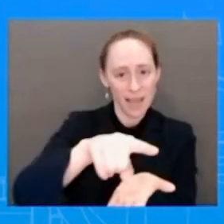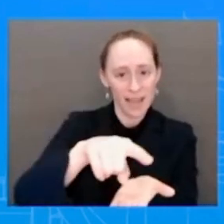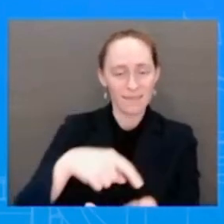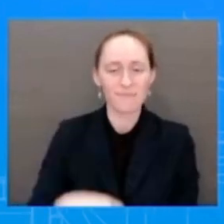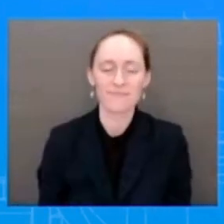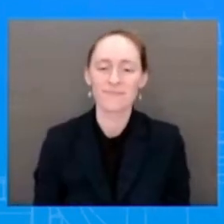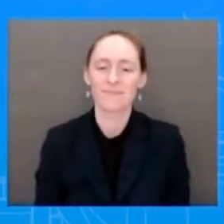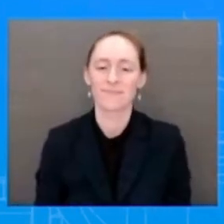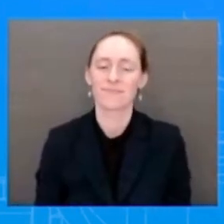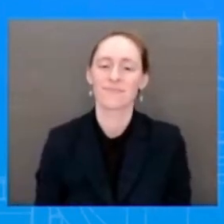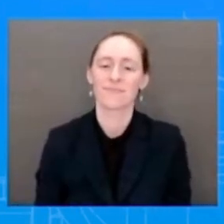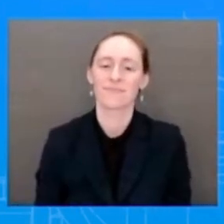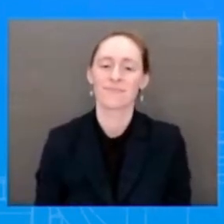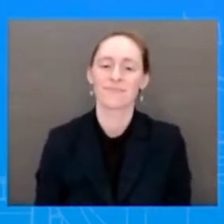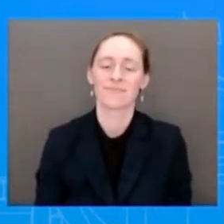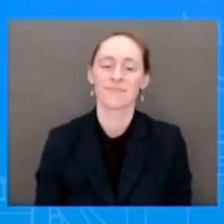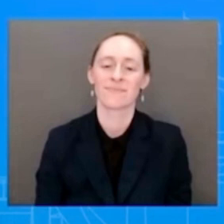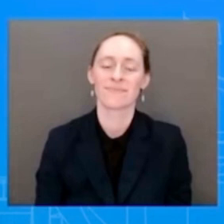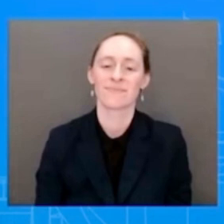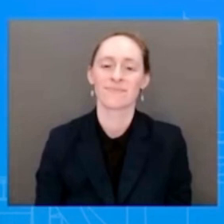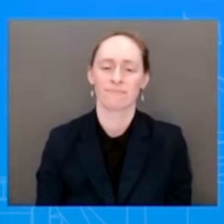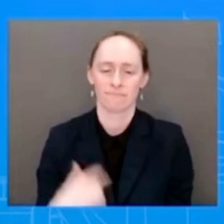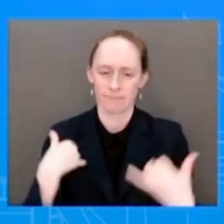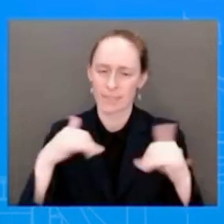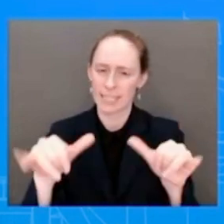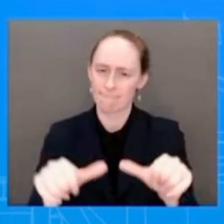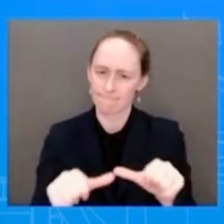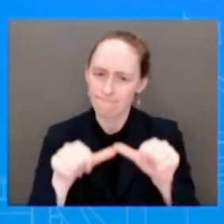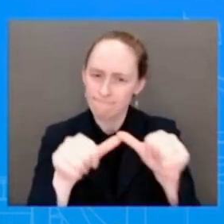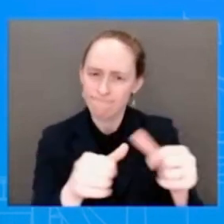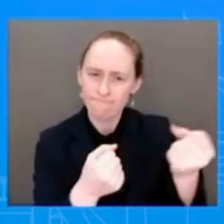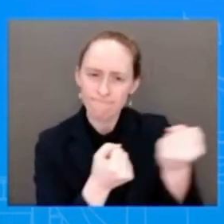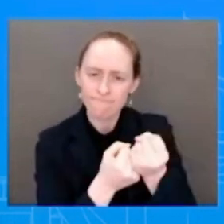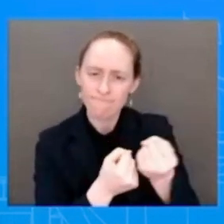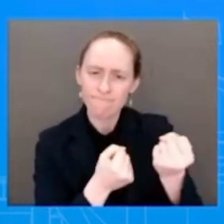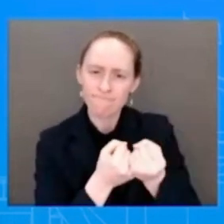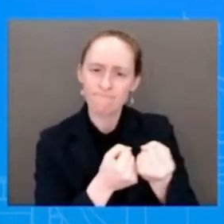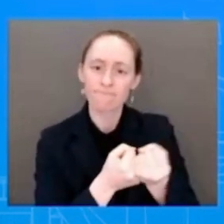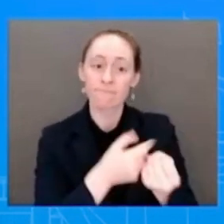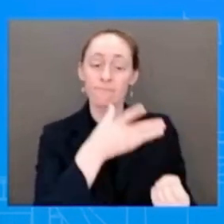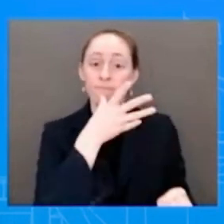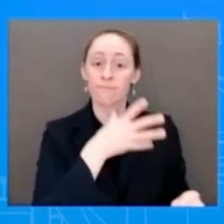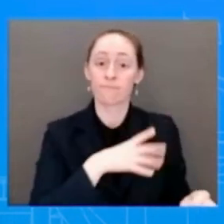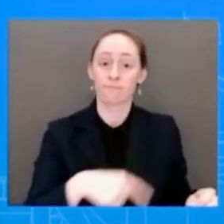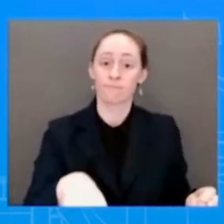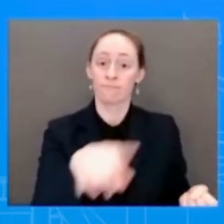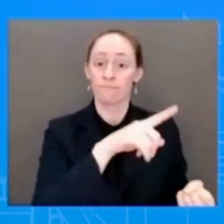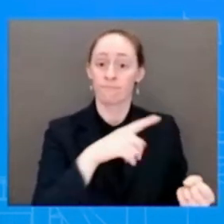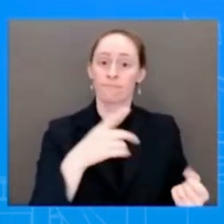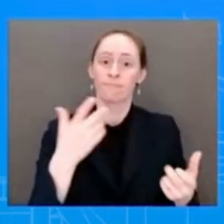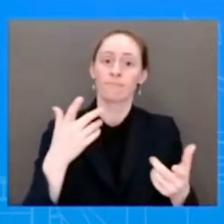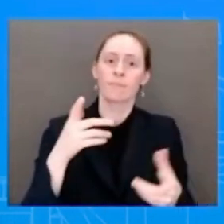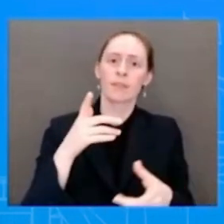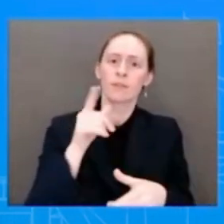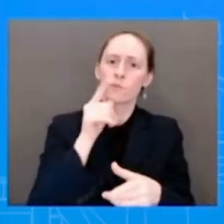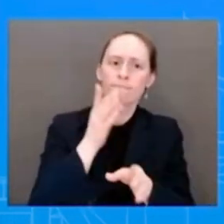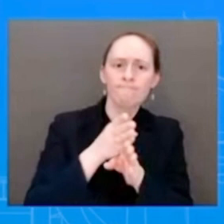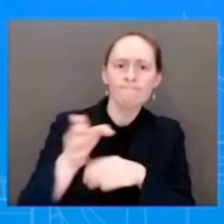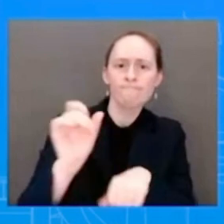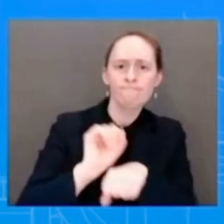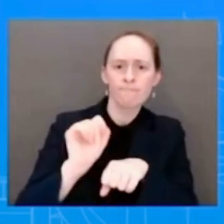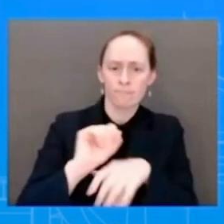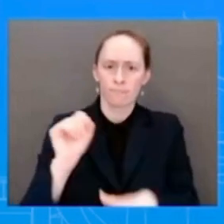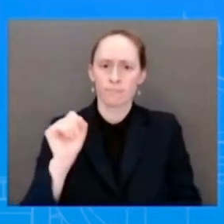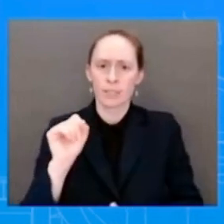included the passage of the Pregnant Workers Fairness Act and the Pump for Nursing Mothers Act, as well as significant investments in childcare.